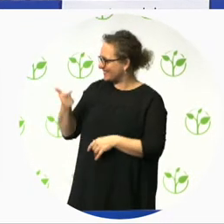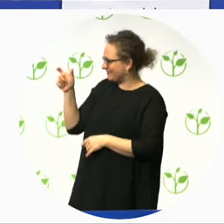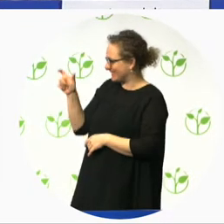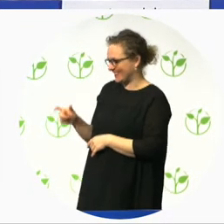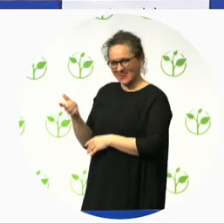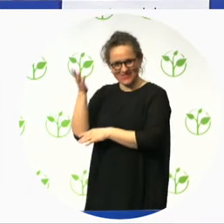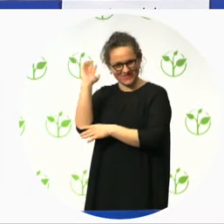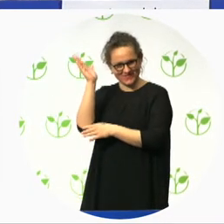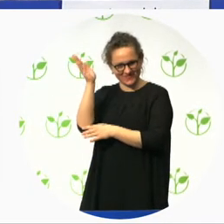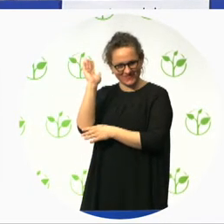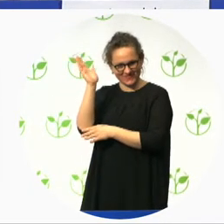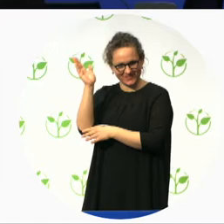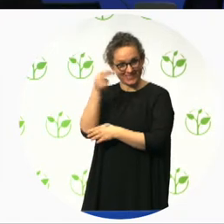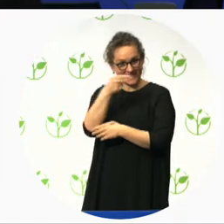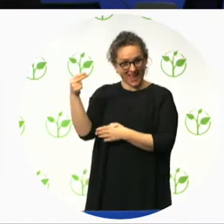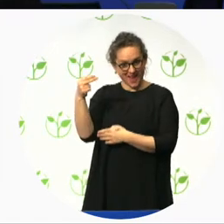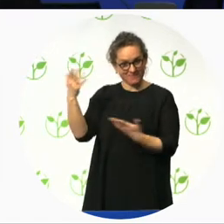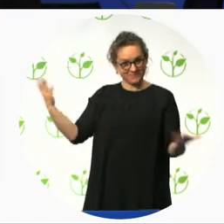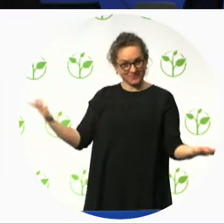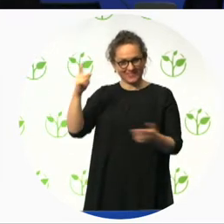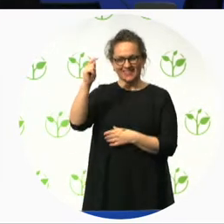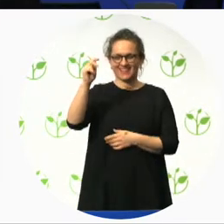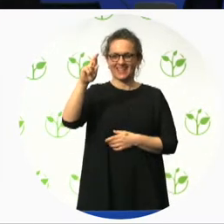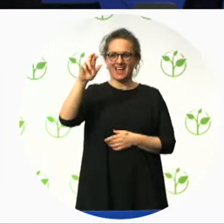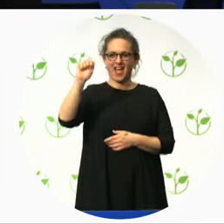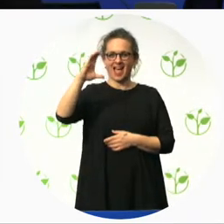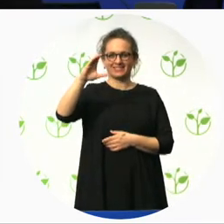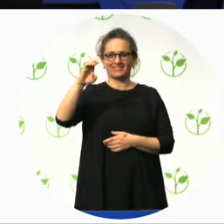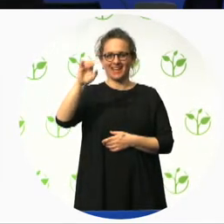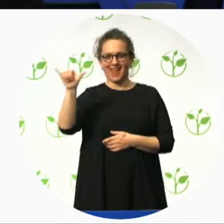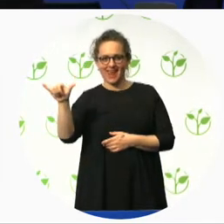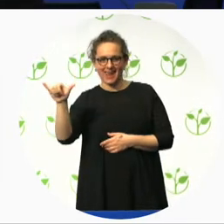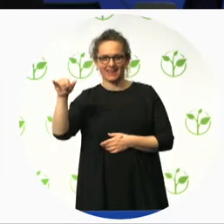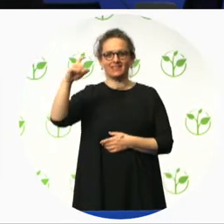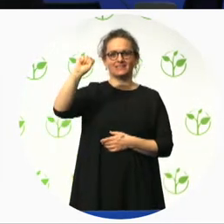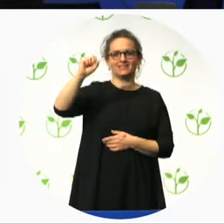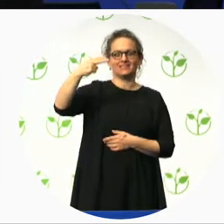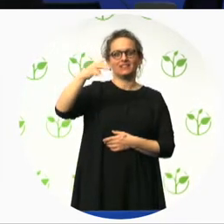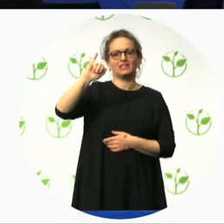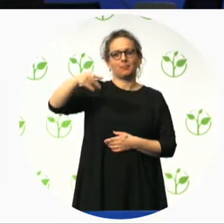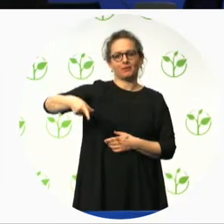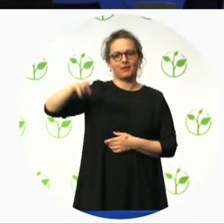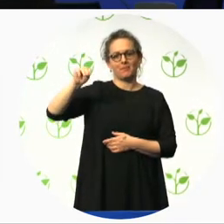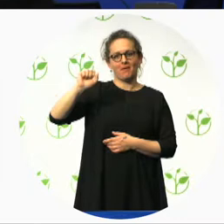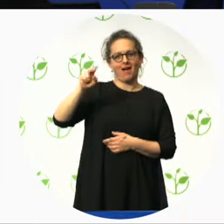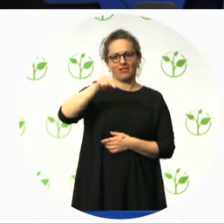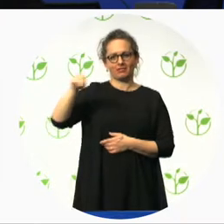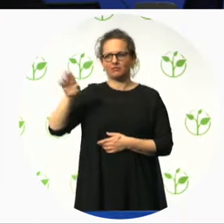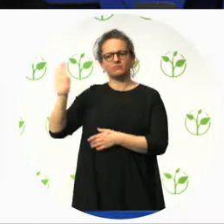She is a program director from Gates which is an alliance